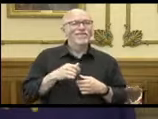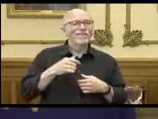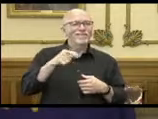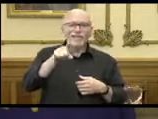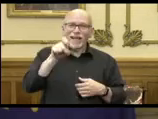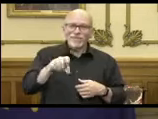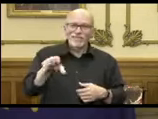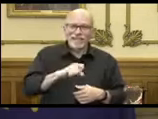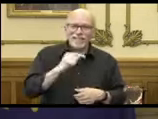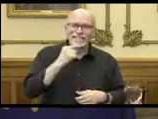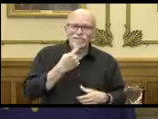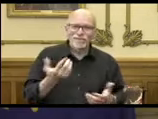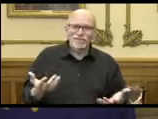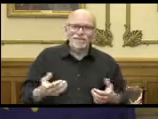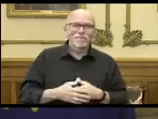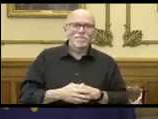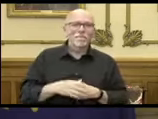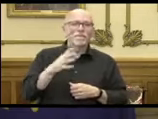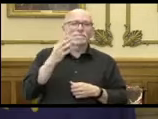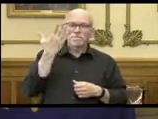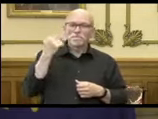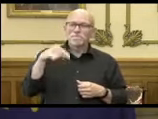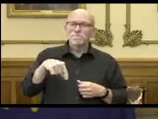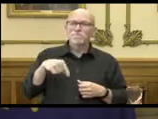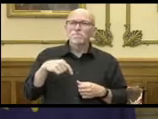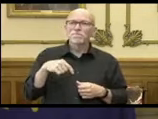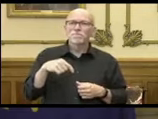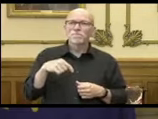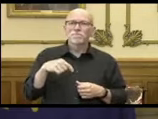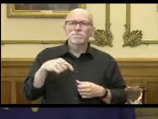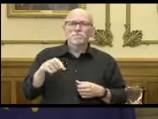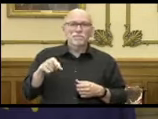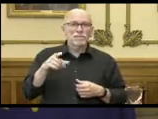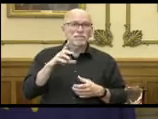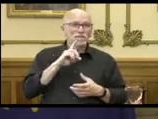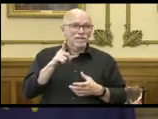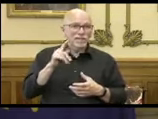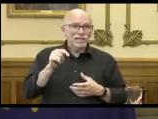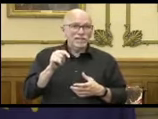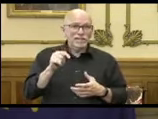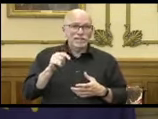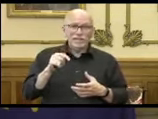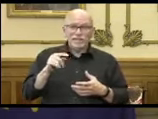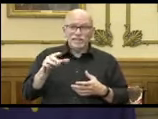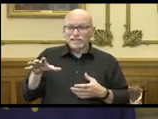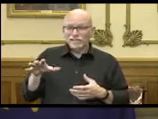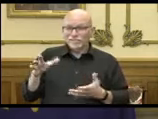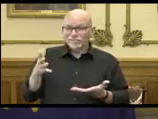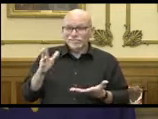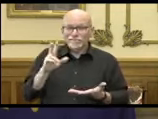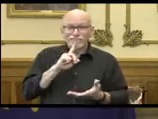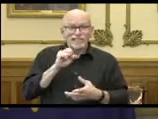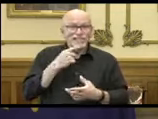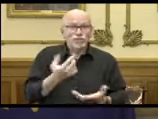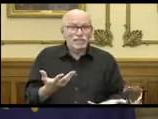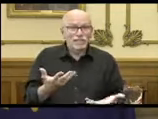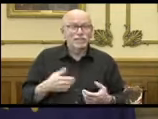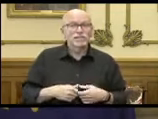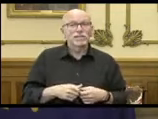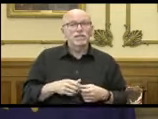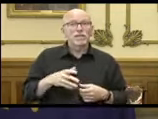to take this seriously. And because it's taking us, comma, seriously. And